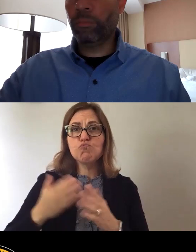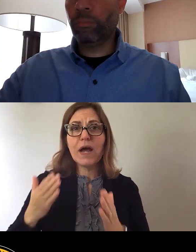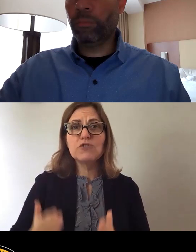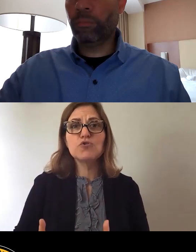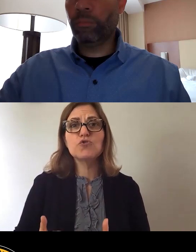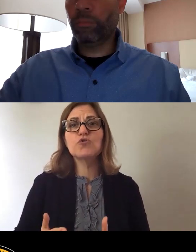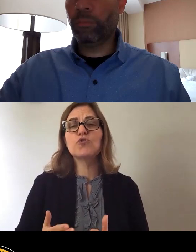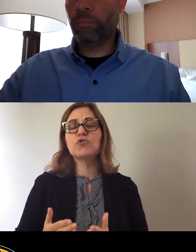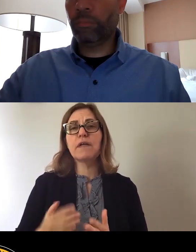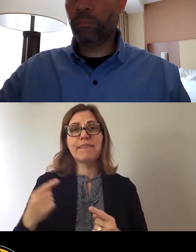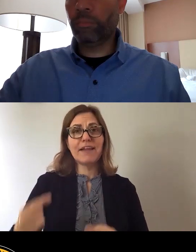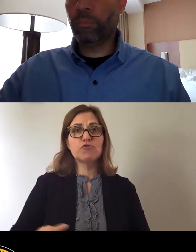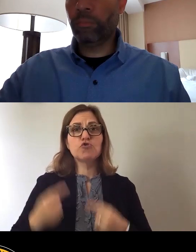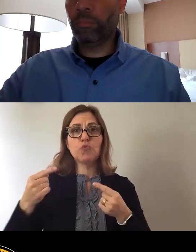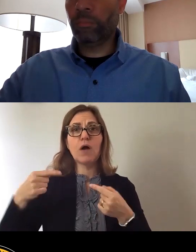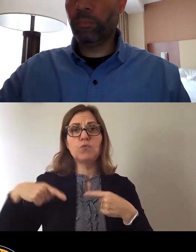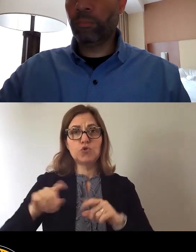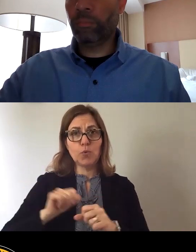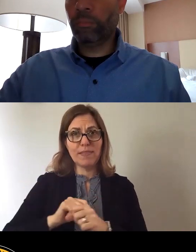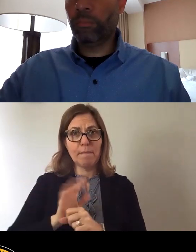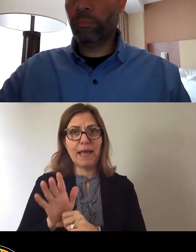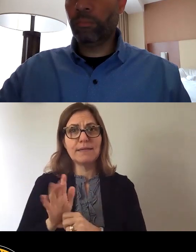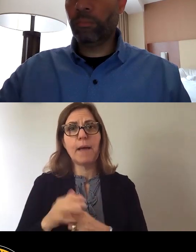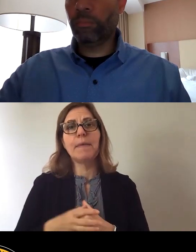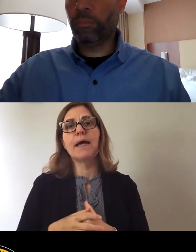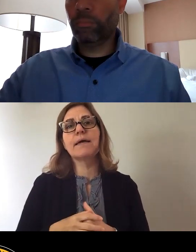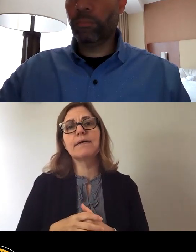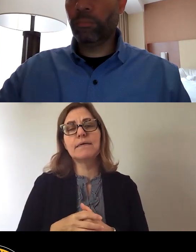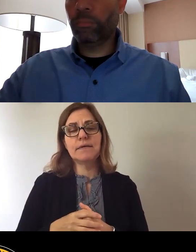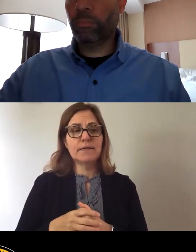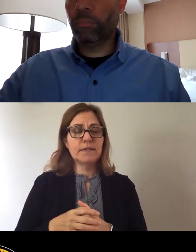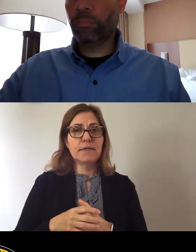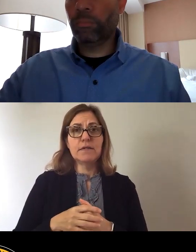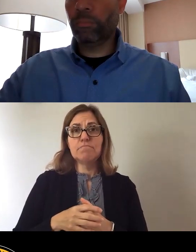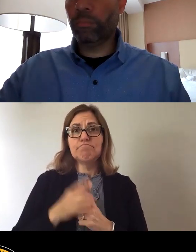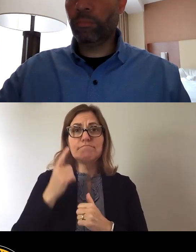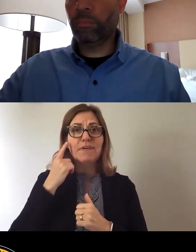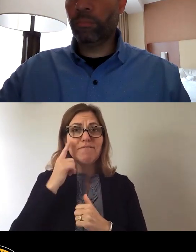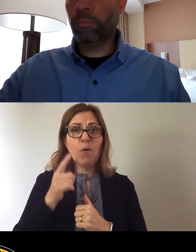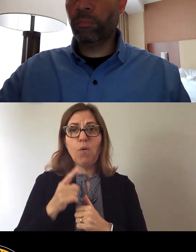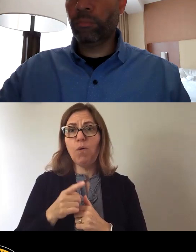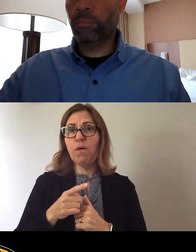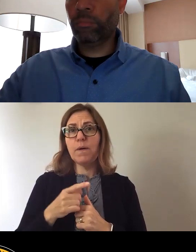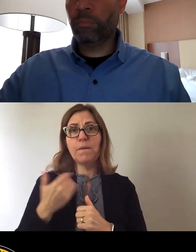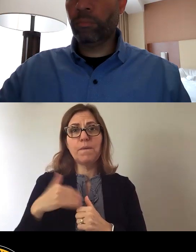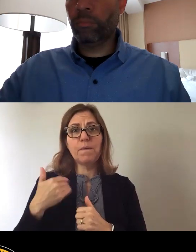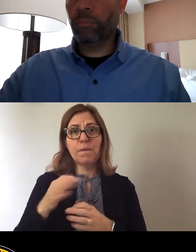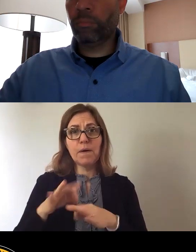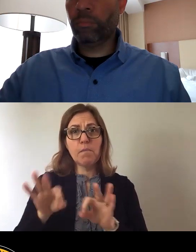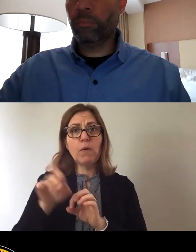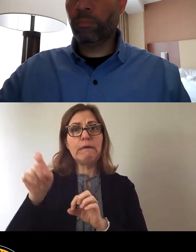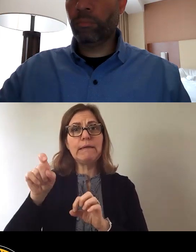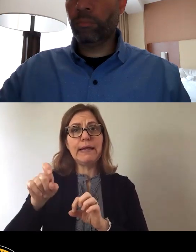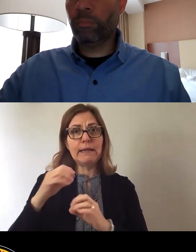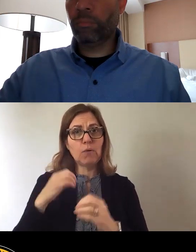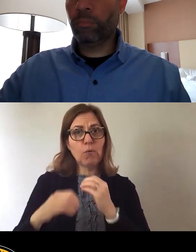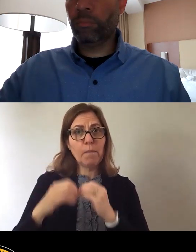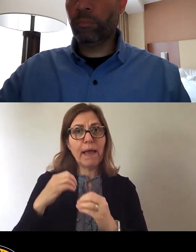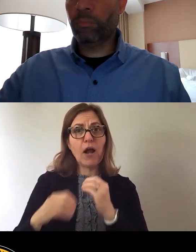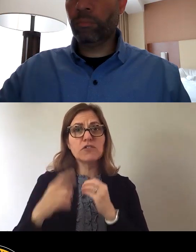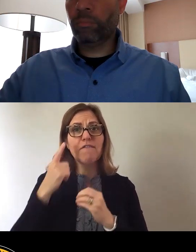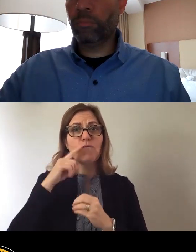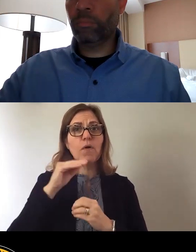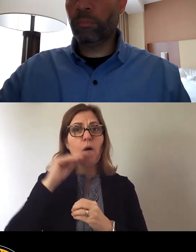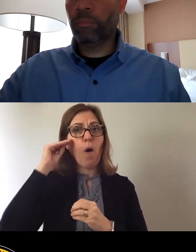to make much needed repairs to their homes that they can't afford because of the